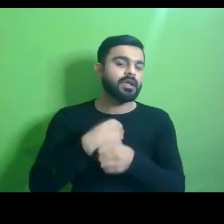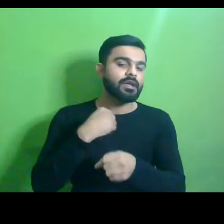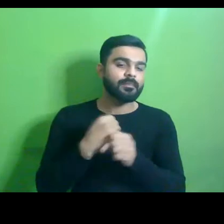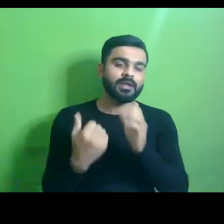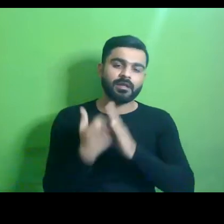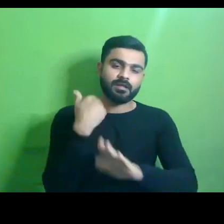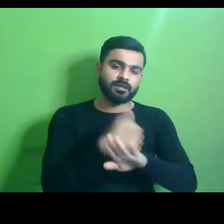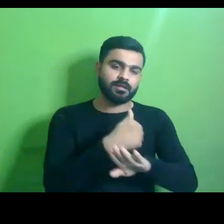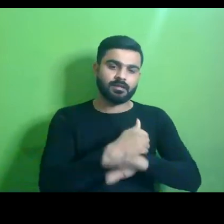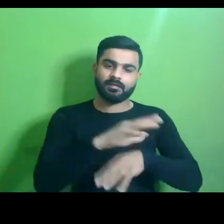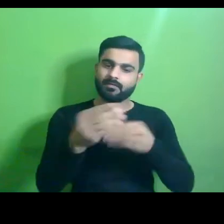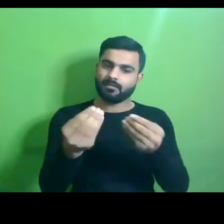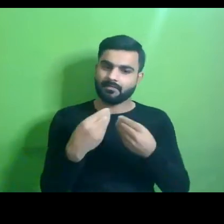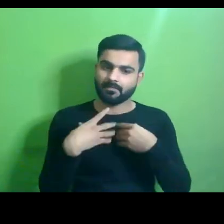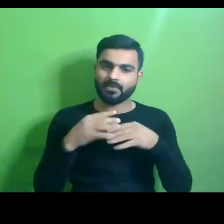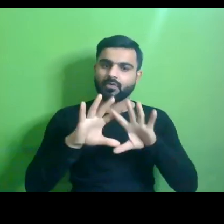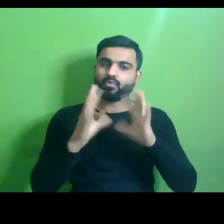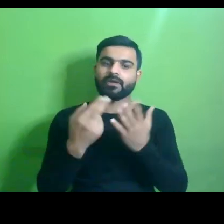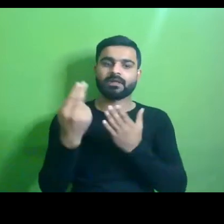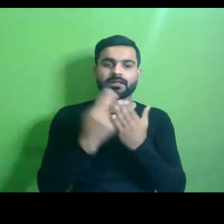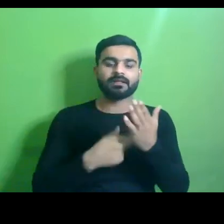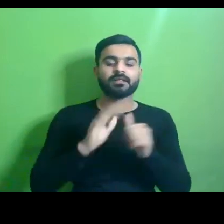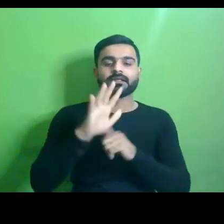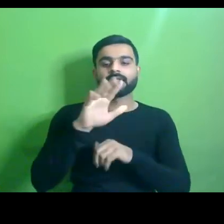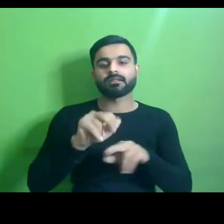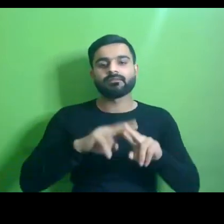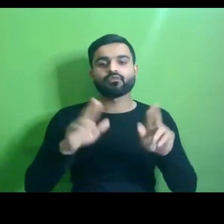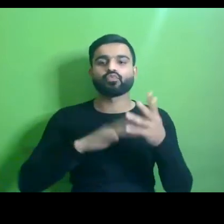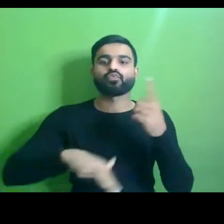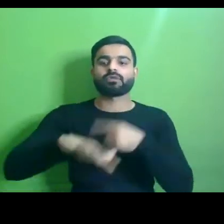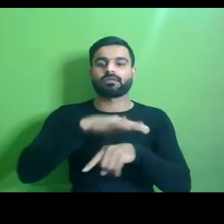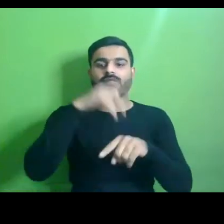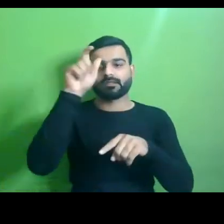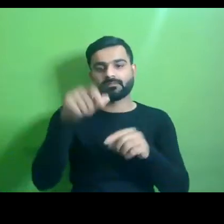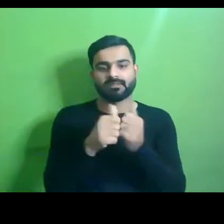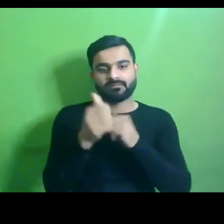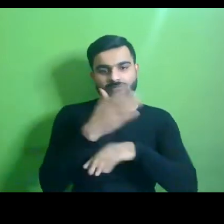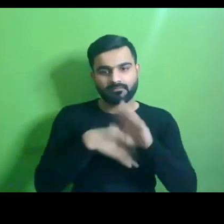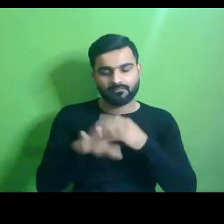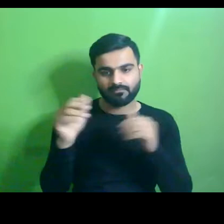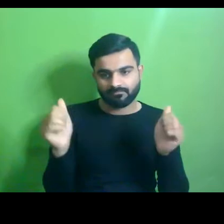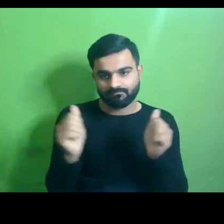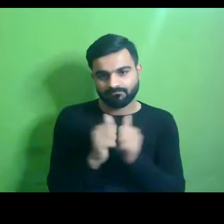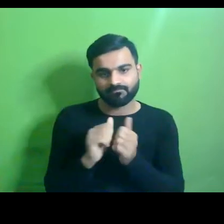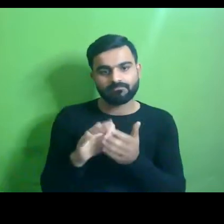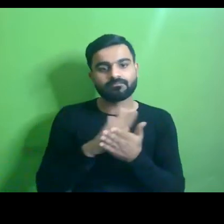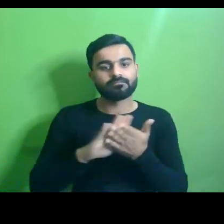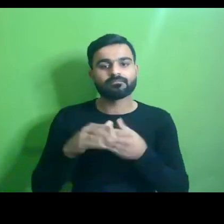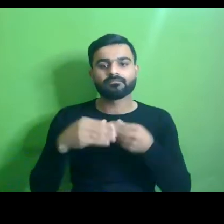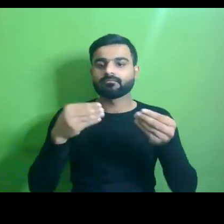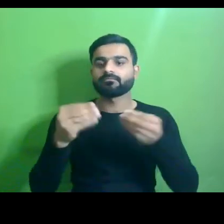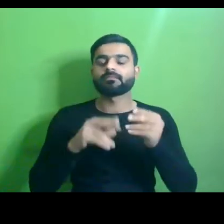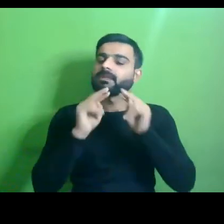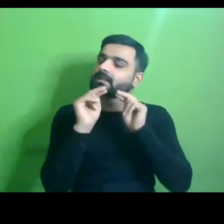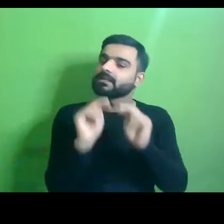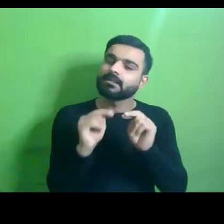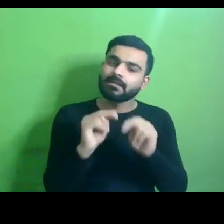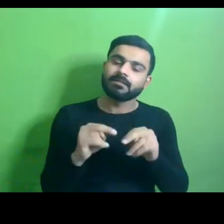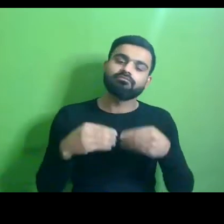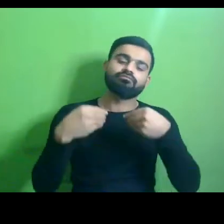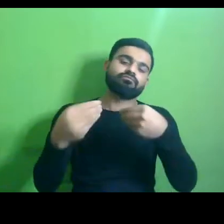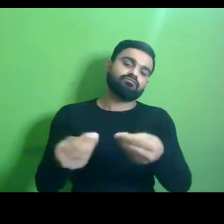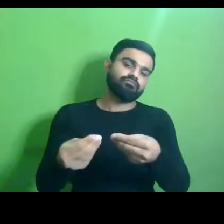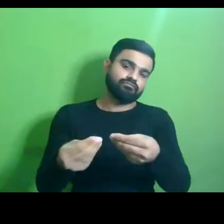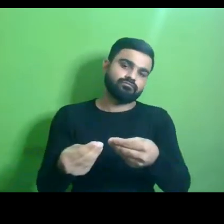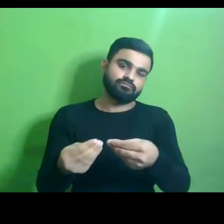are providing universally accessible environments for persons with disabilities will basically provide the necessary inputs that